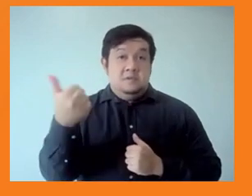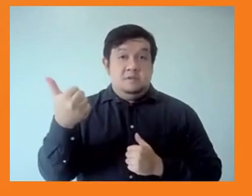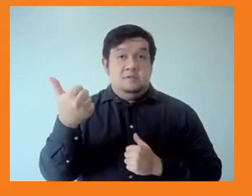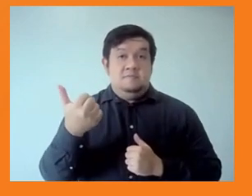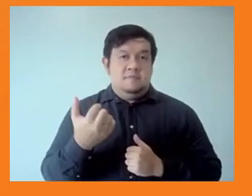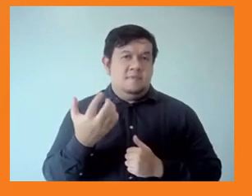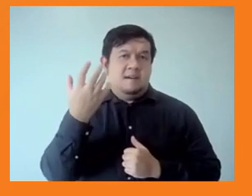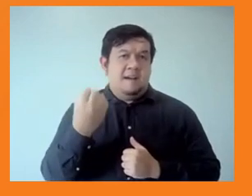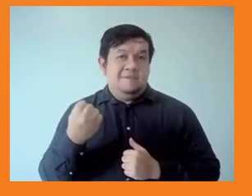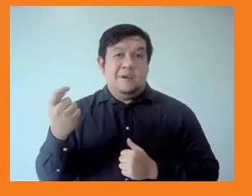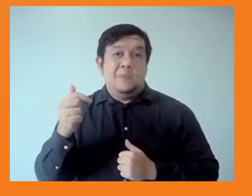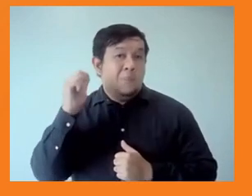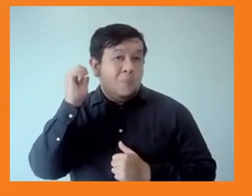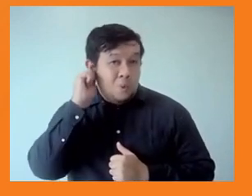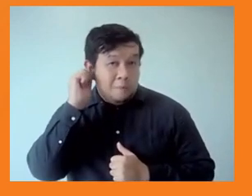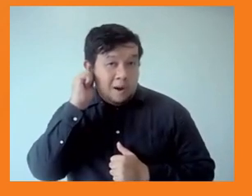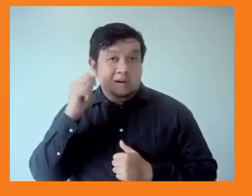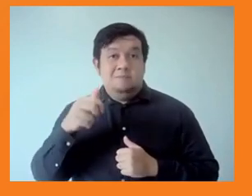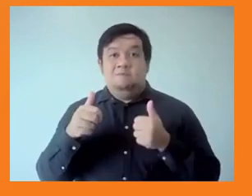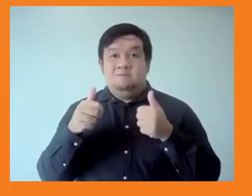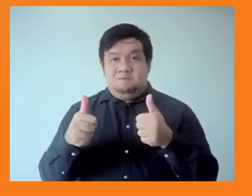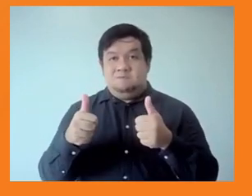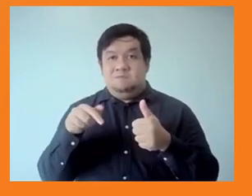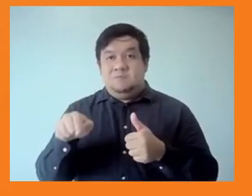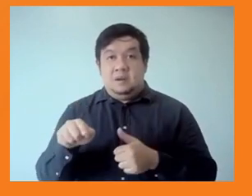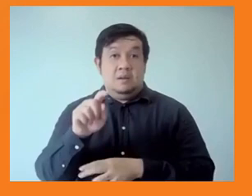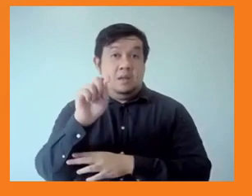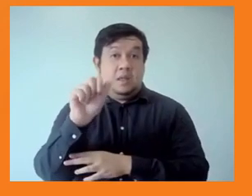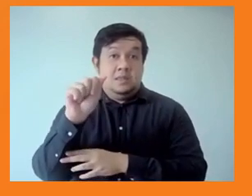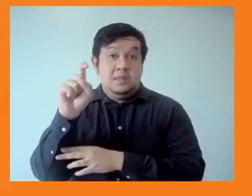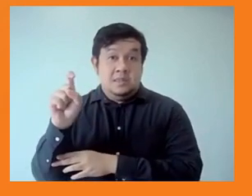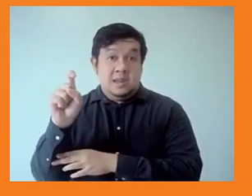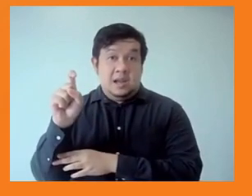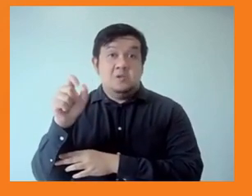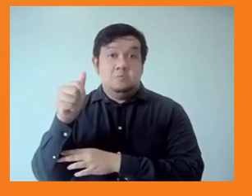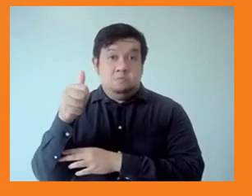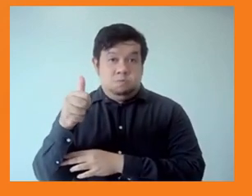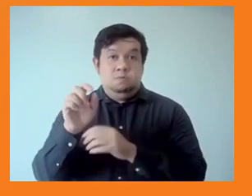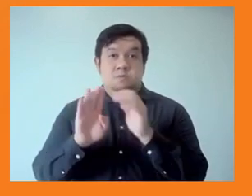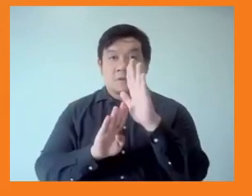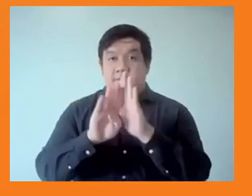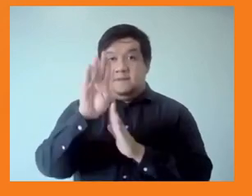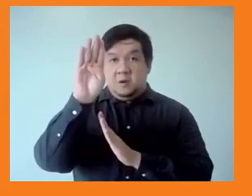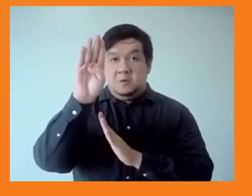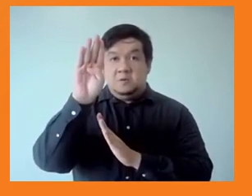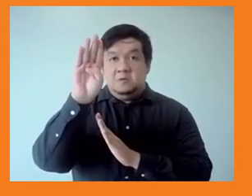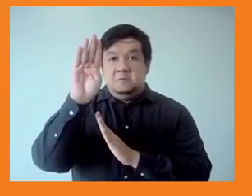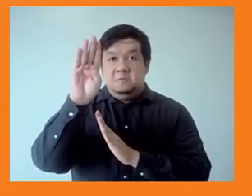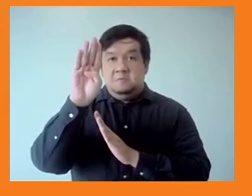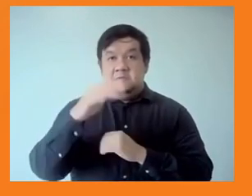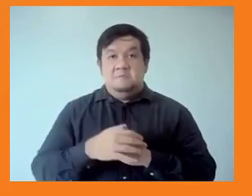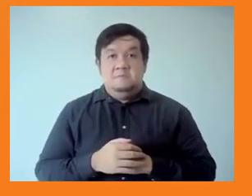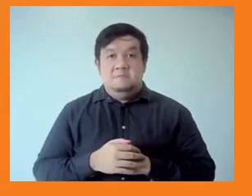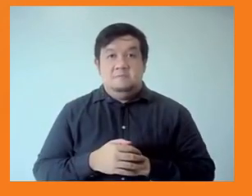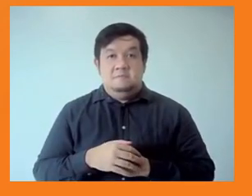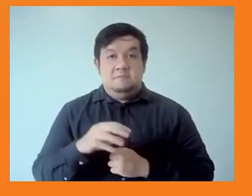Bhutan made its tax system much more progressive through a comprehensive reform. The Maldives introduced for the first time personal income tax